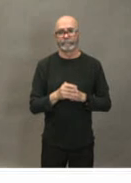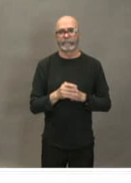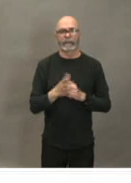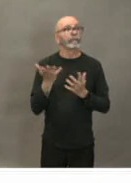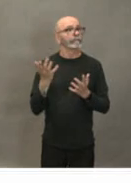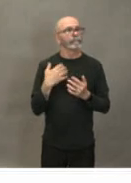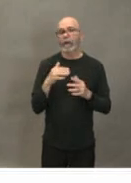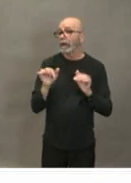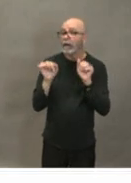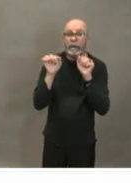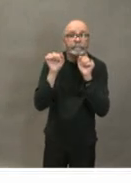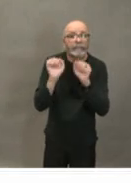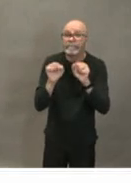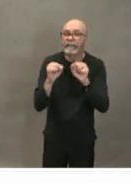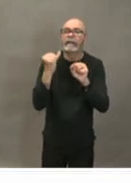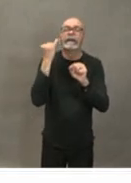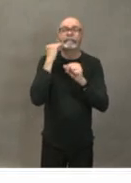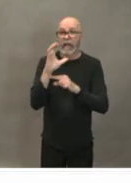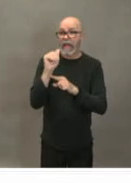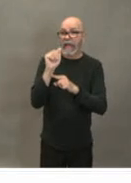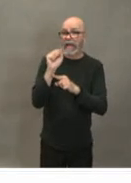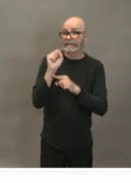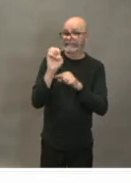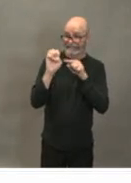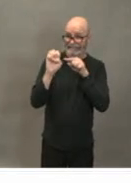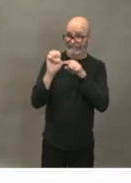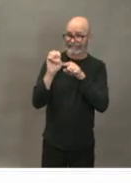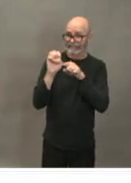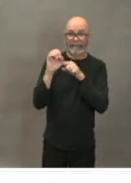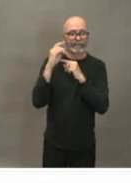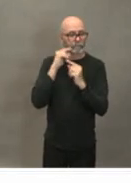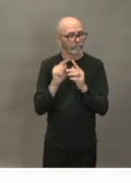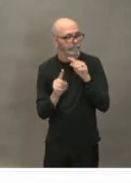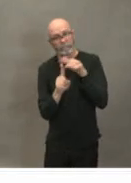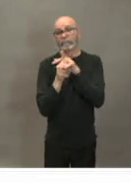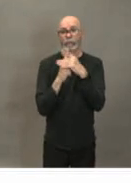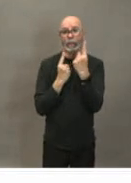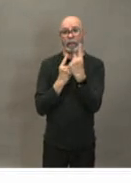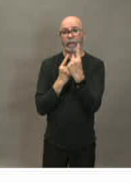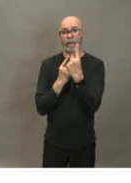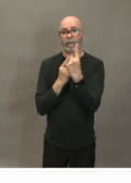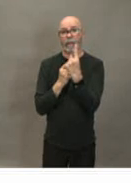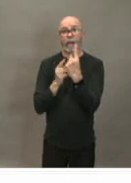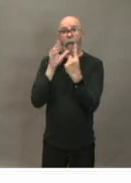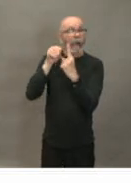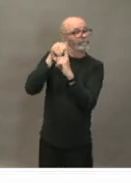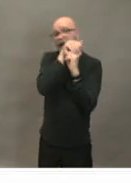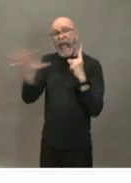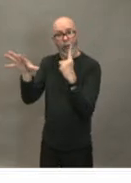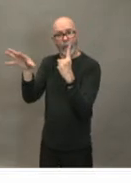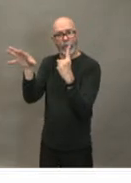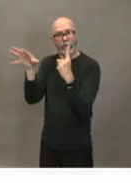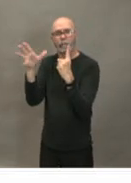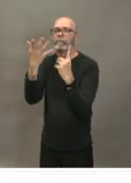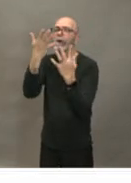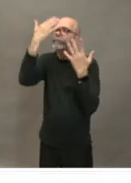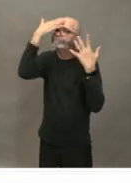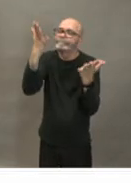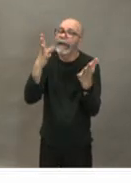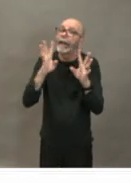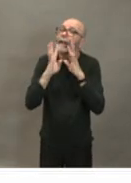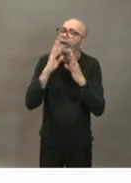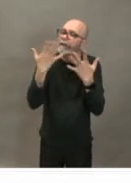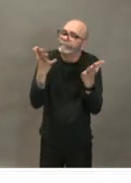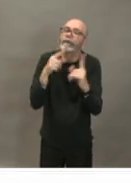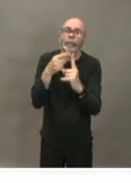much that case turns into a spread is somewhat dependent on what we do as soon as so it depends